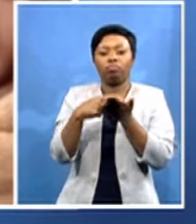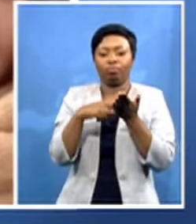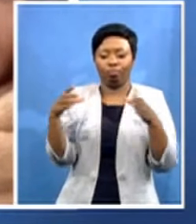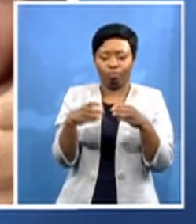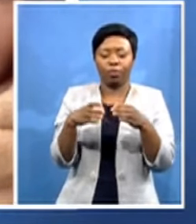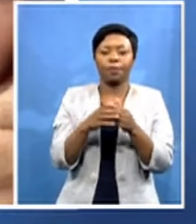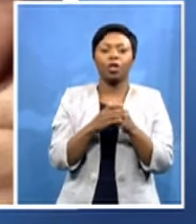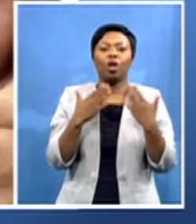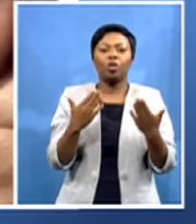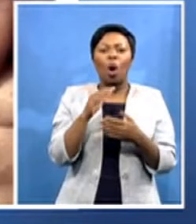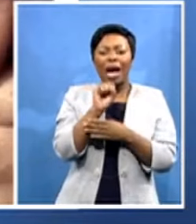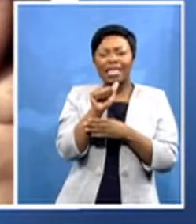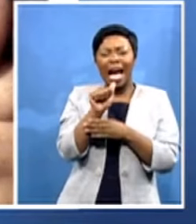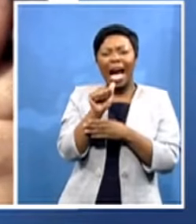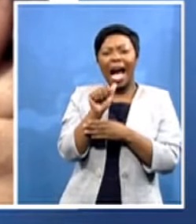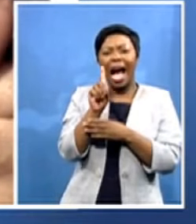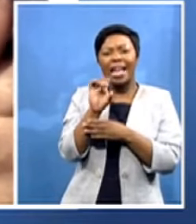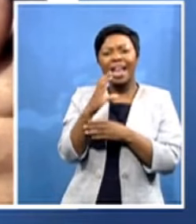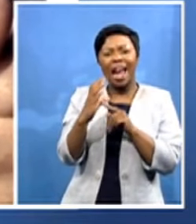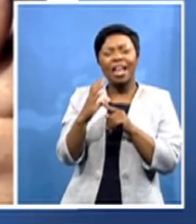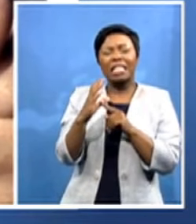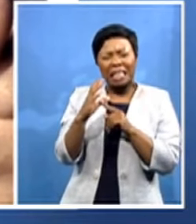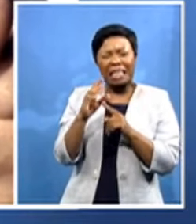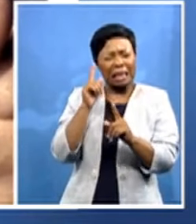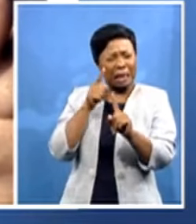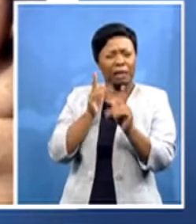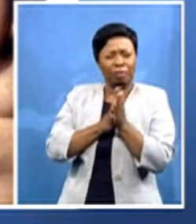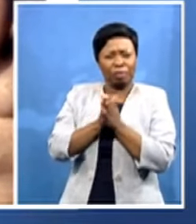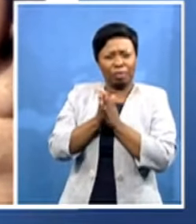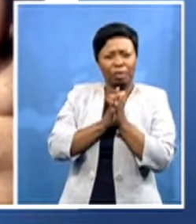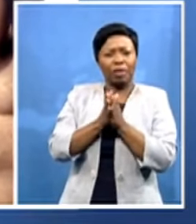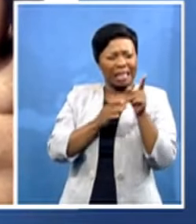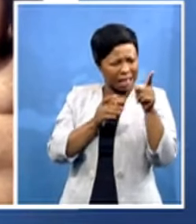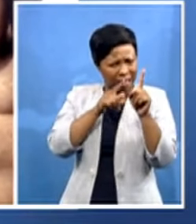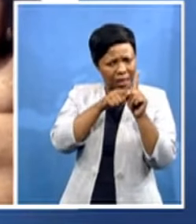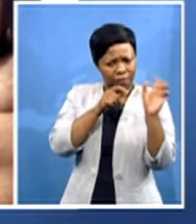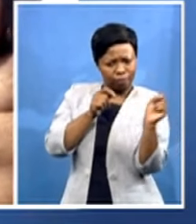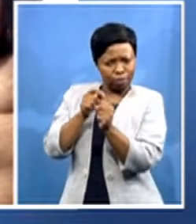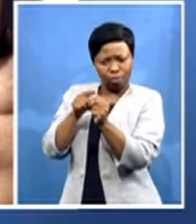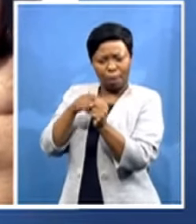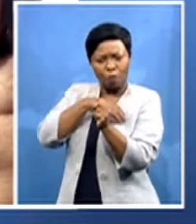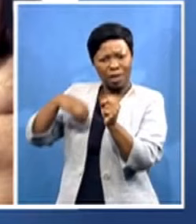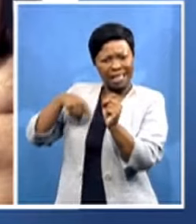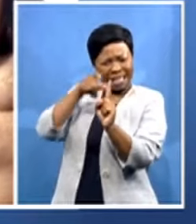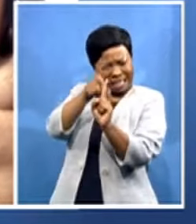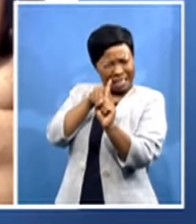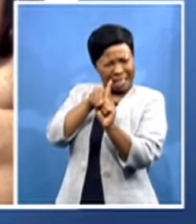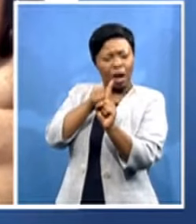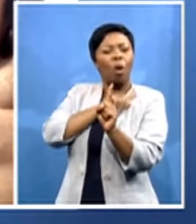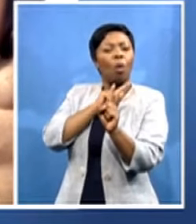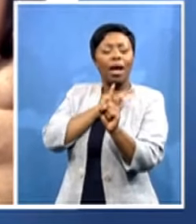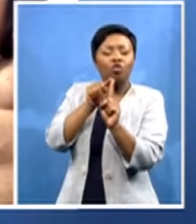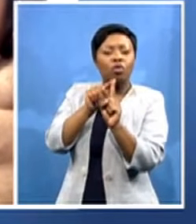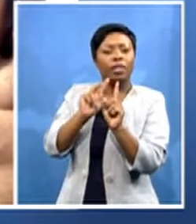have honorable uh charumbira as the pen african parliament president what difference will he bring to the continental discourse